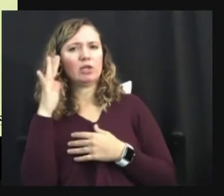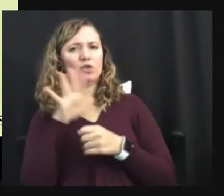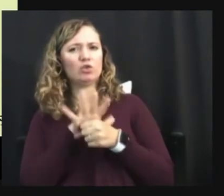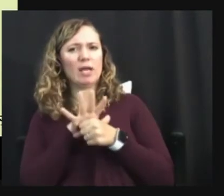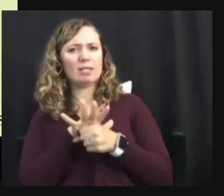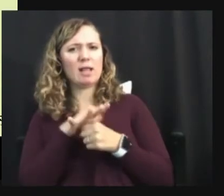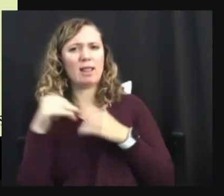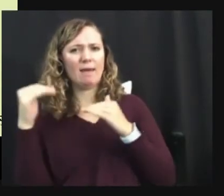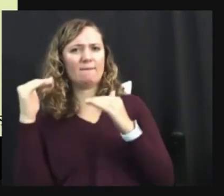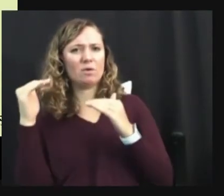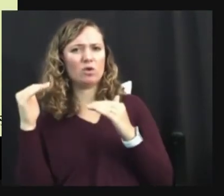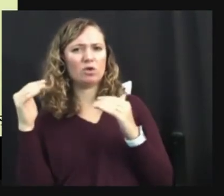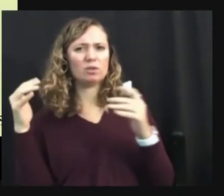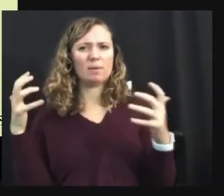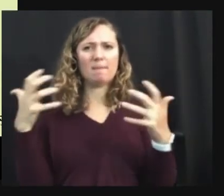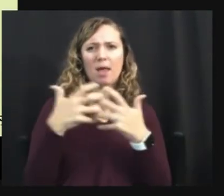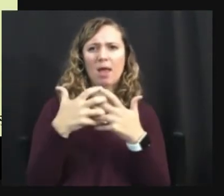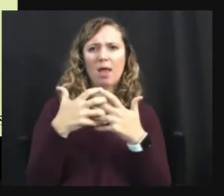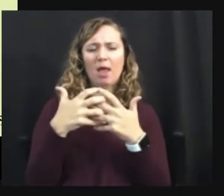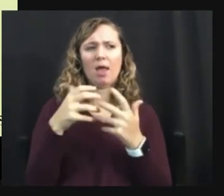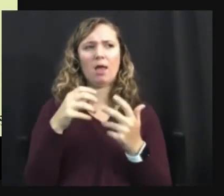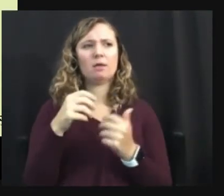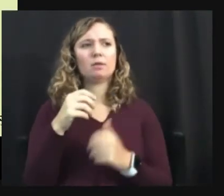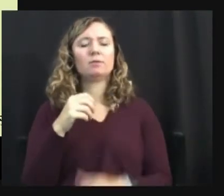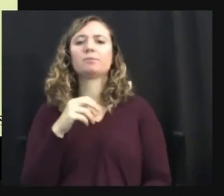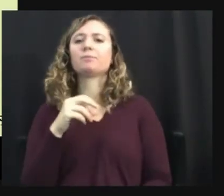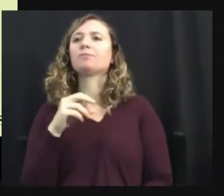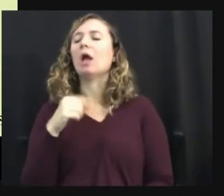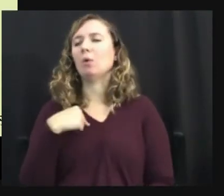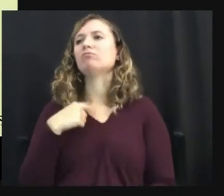I'll talk about functioning levels in a little bit. Um,